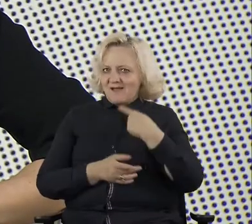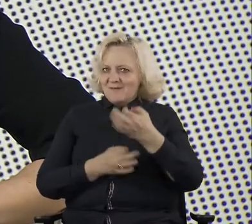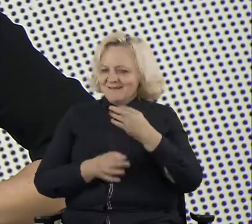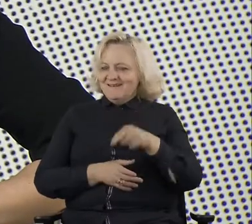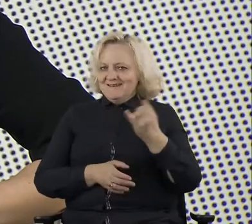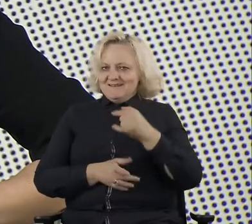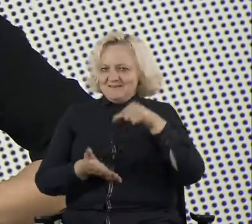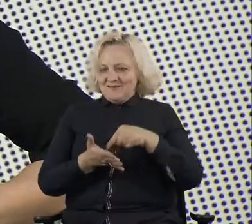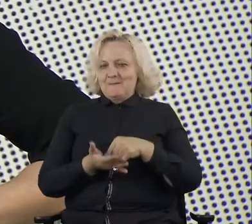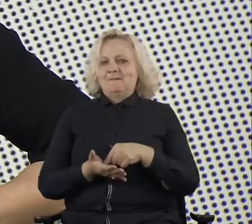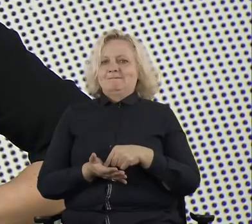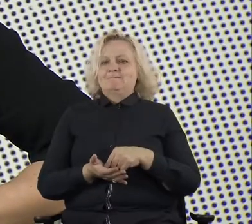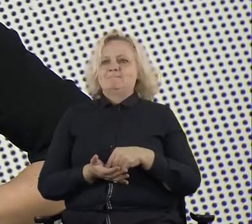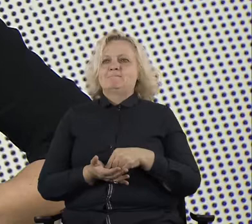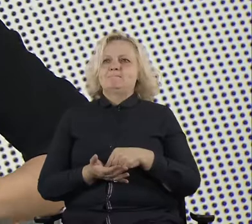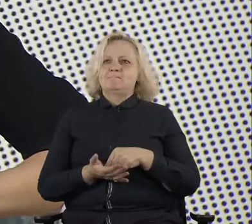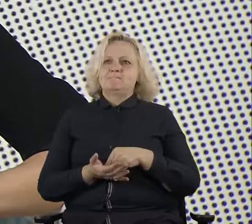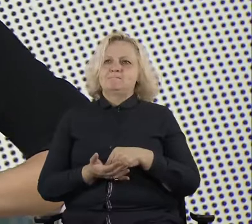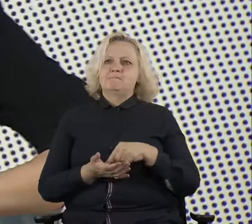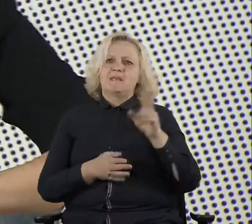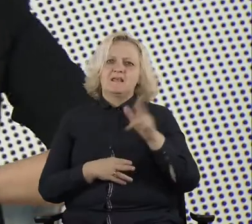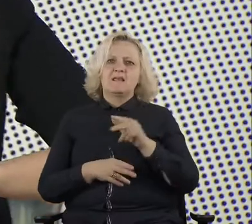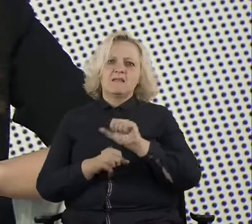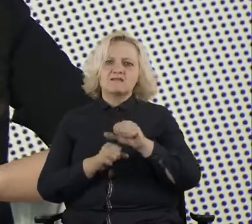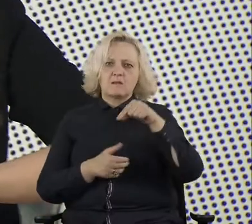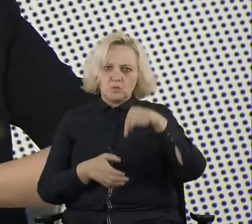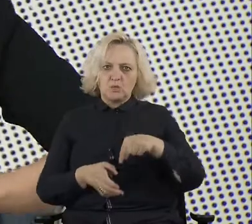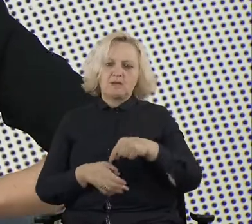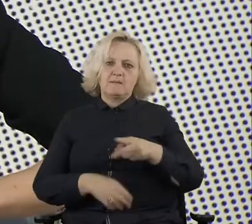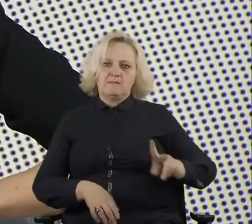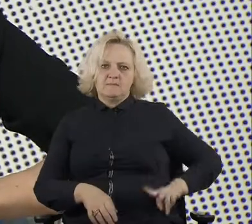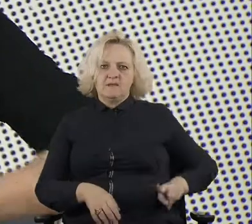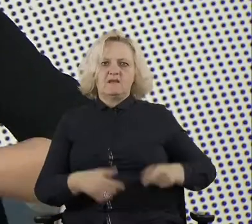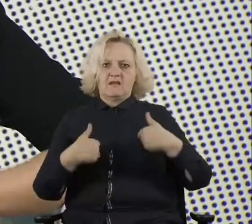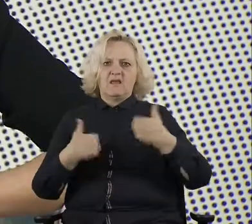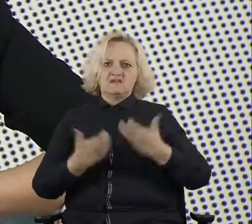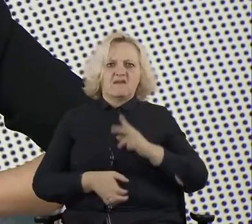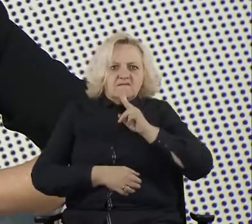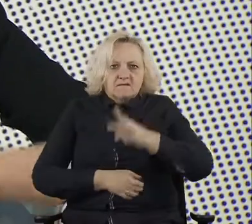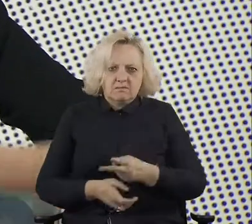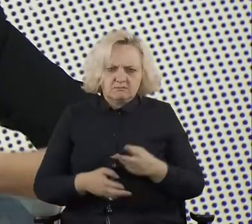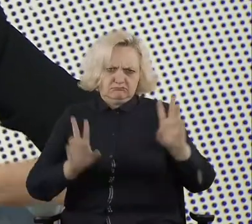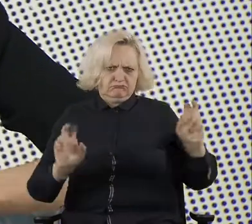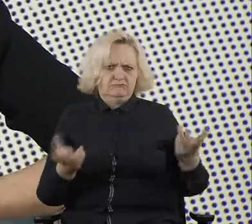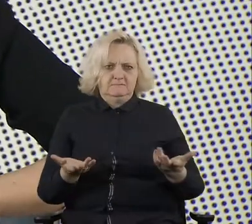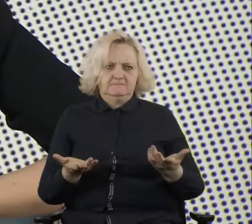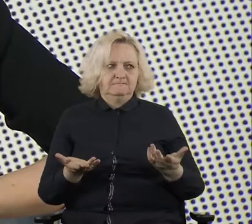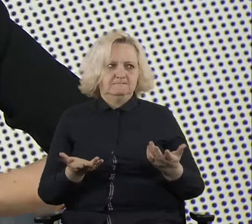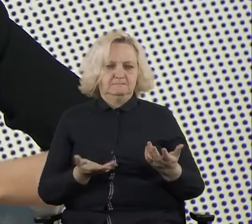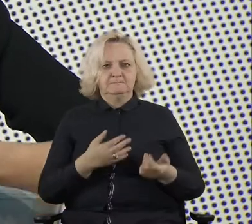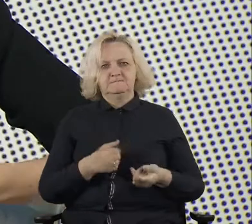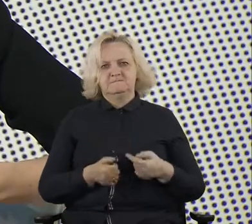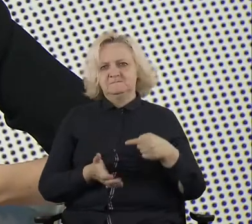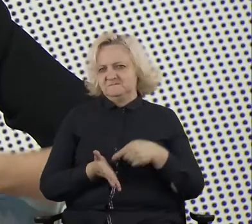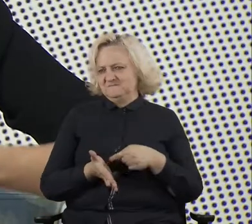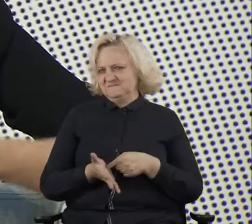here in the ministry, I vomit. Okay. Sorry. Sorry. I don't want you to vomit. Uh,